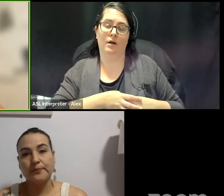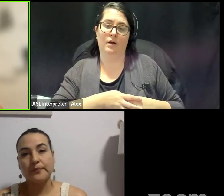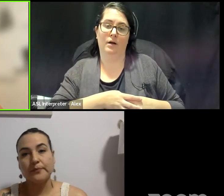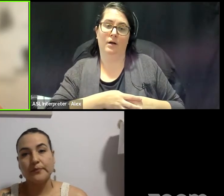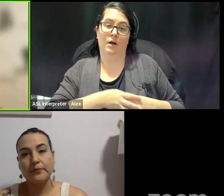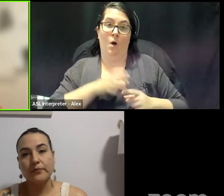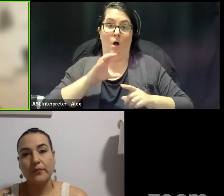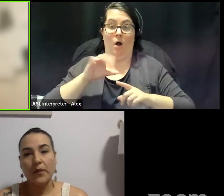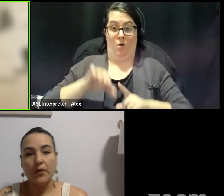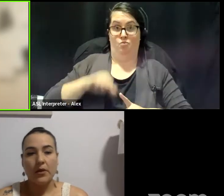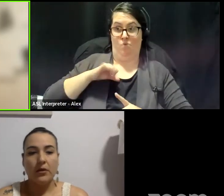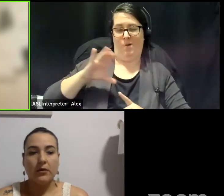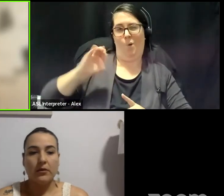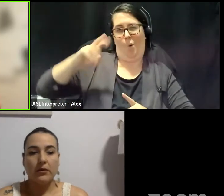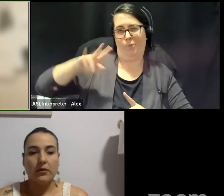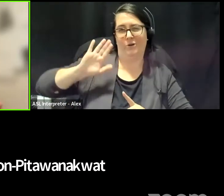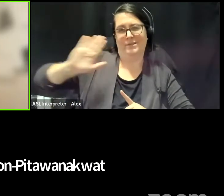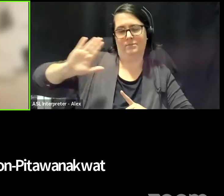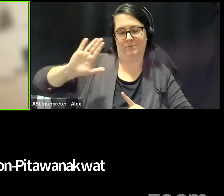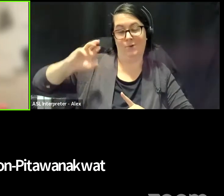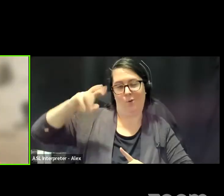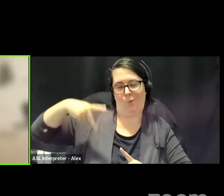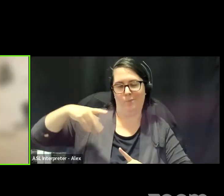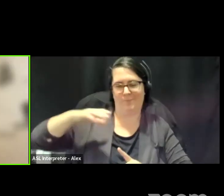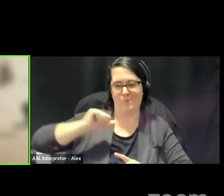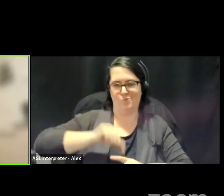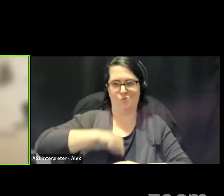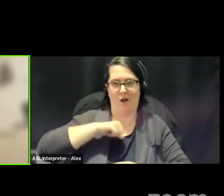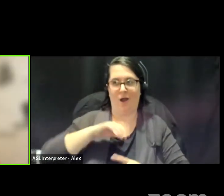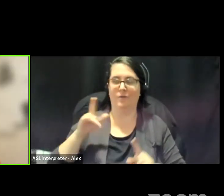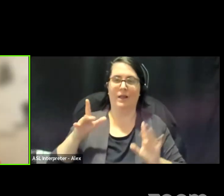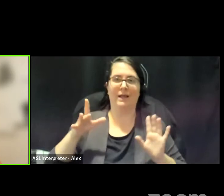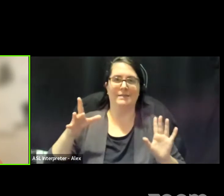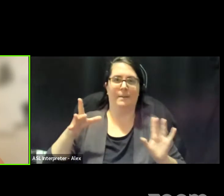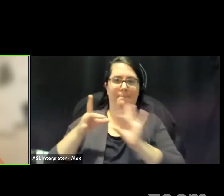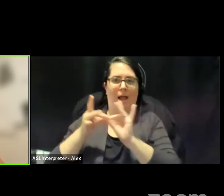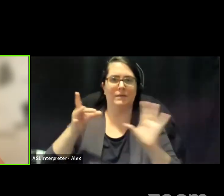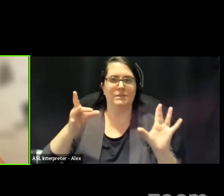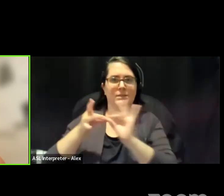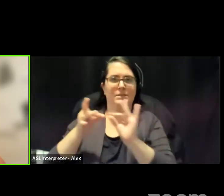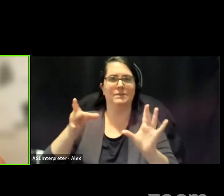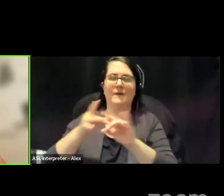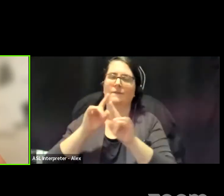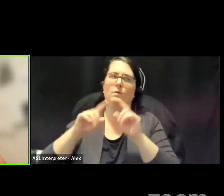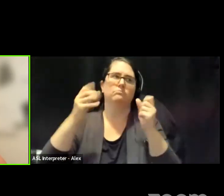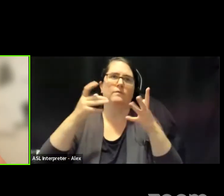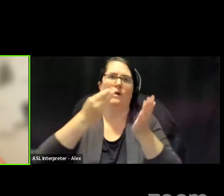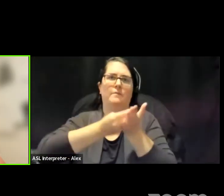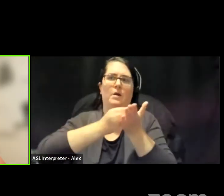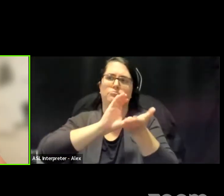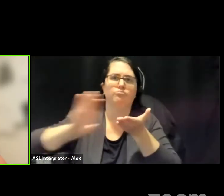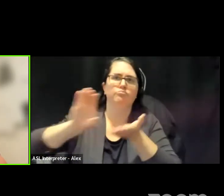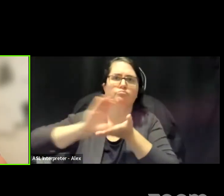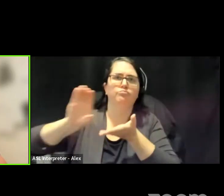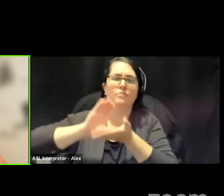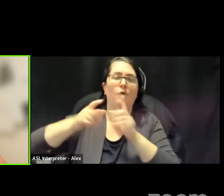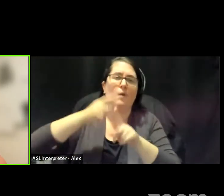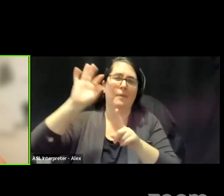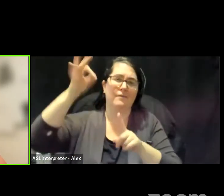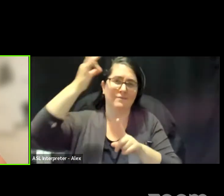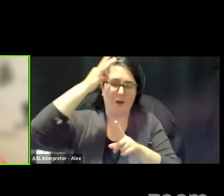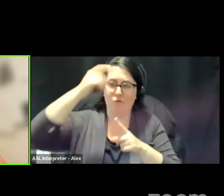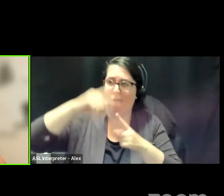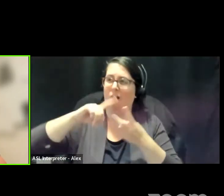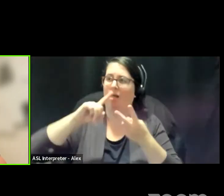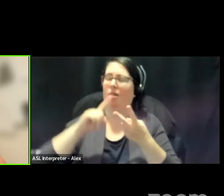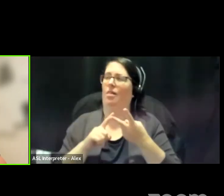corporate pride is basically a magnet for a lot of, uh, funds, um, coming from the federal government, coming